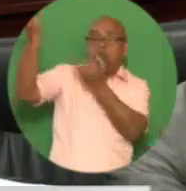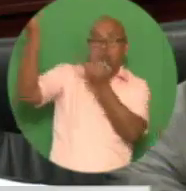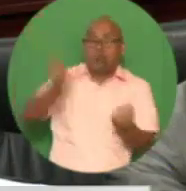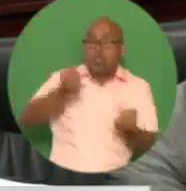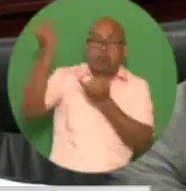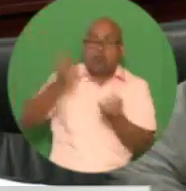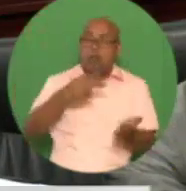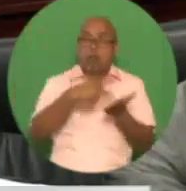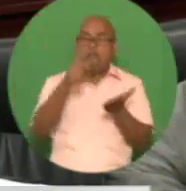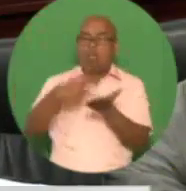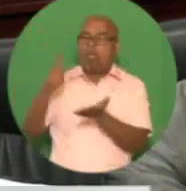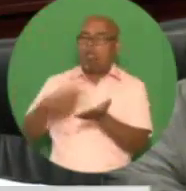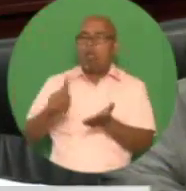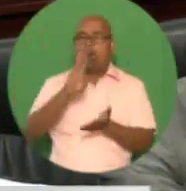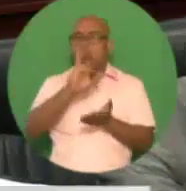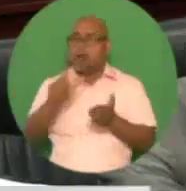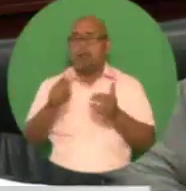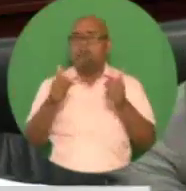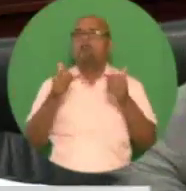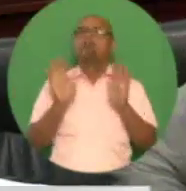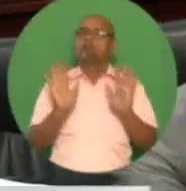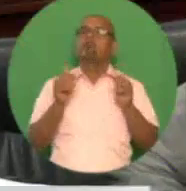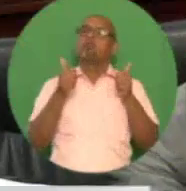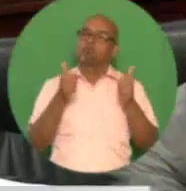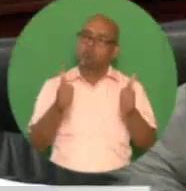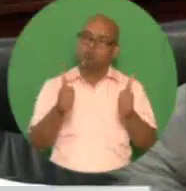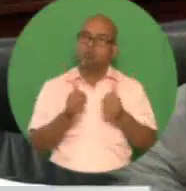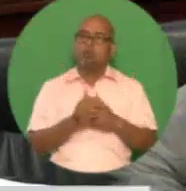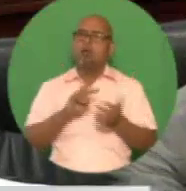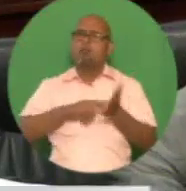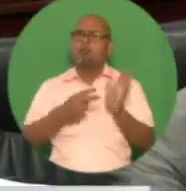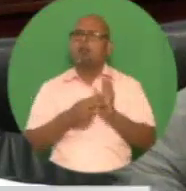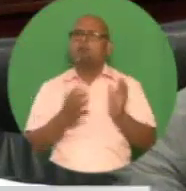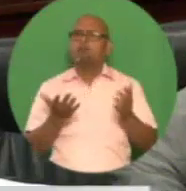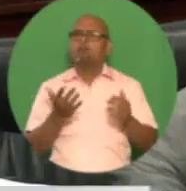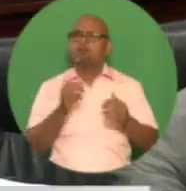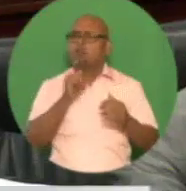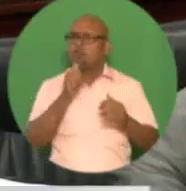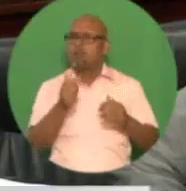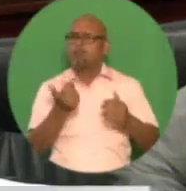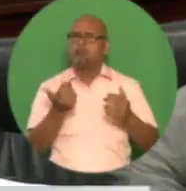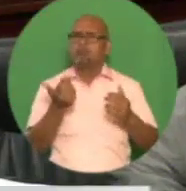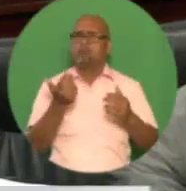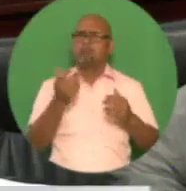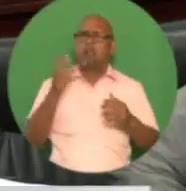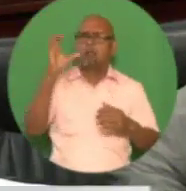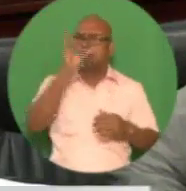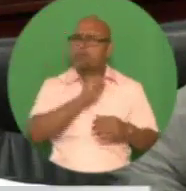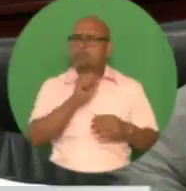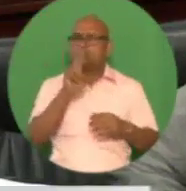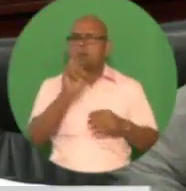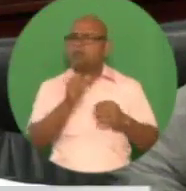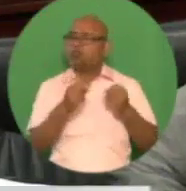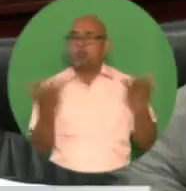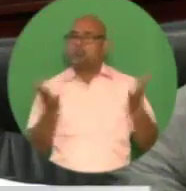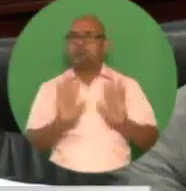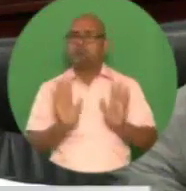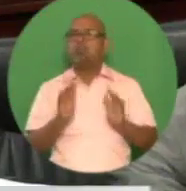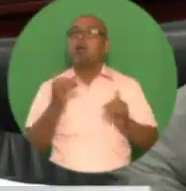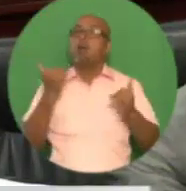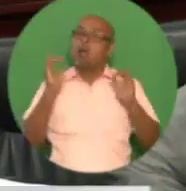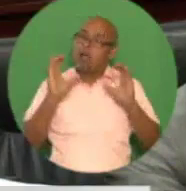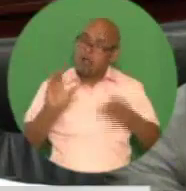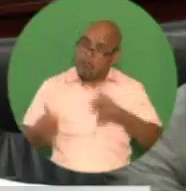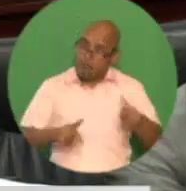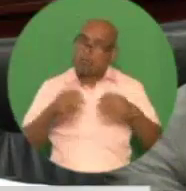inputs into the private sector production processes. Availability of foreign exchange is improving, and with a stable